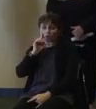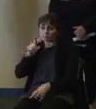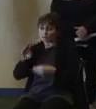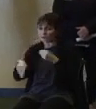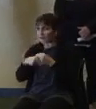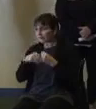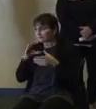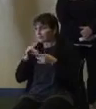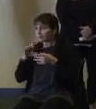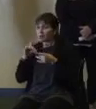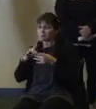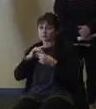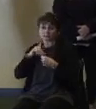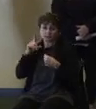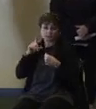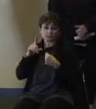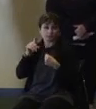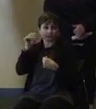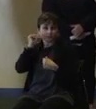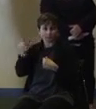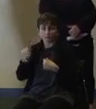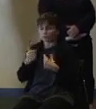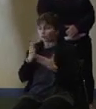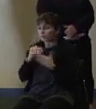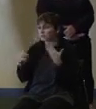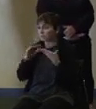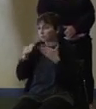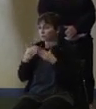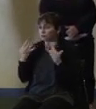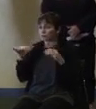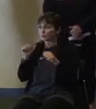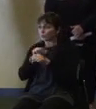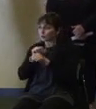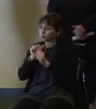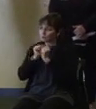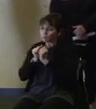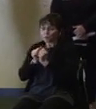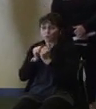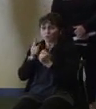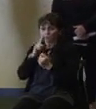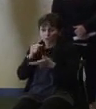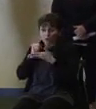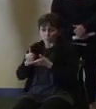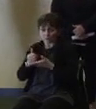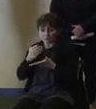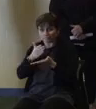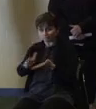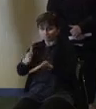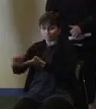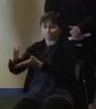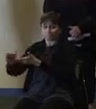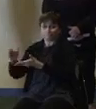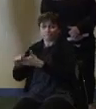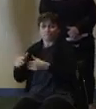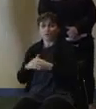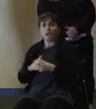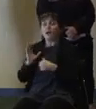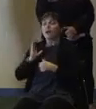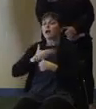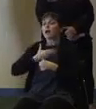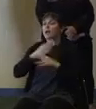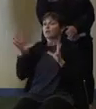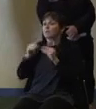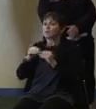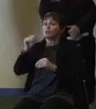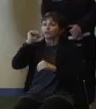I know there are still communities, for instance, that you're still working with to get them dug out. We will be doing it earlier than we normally do